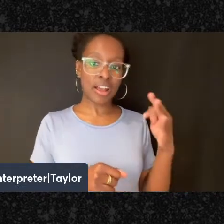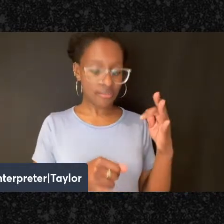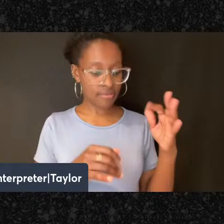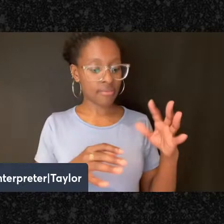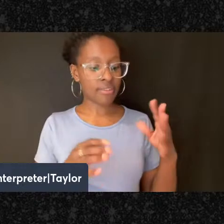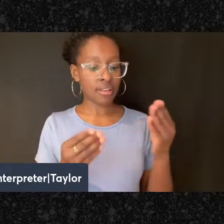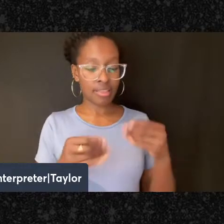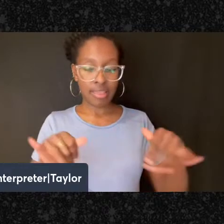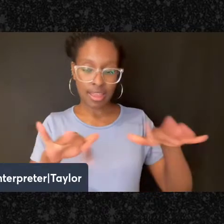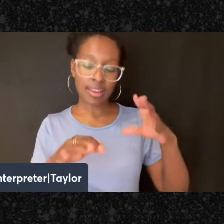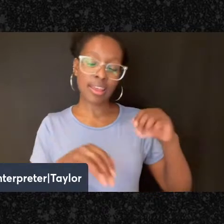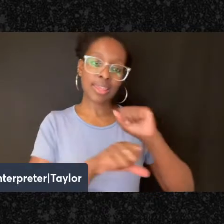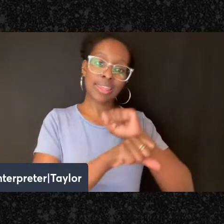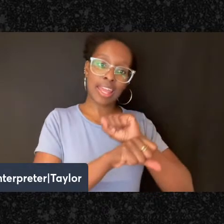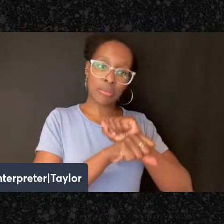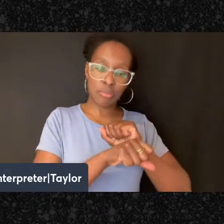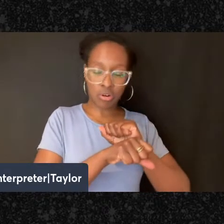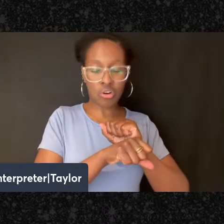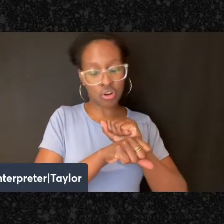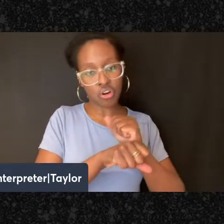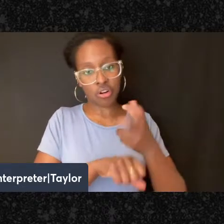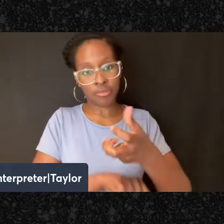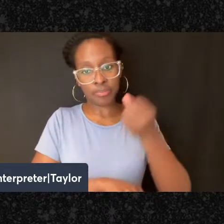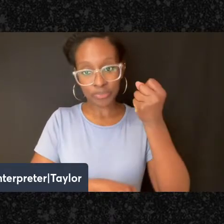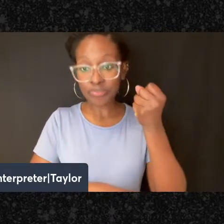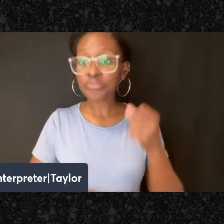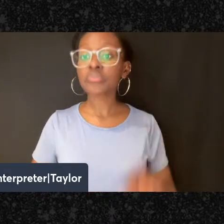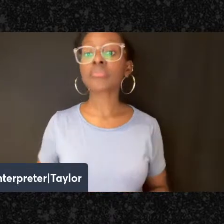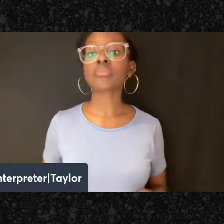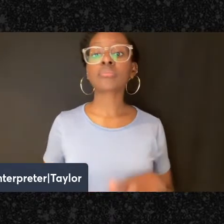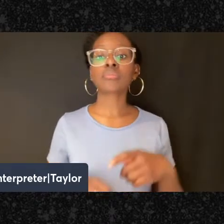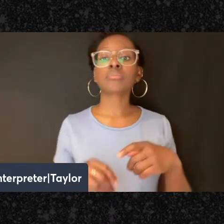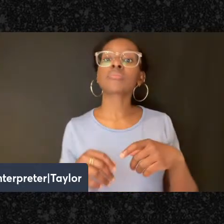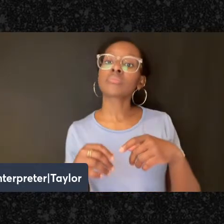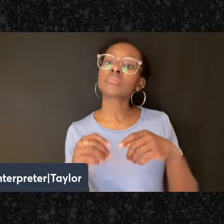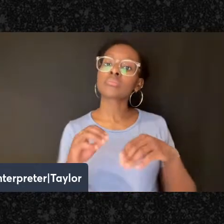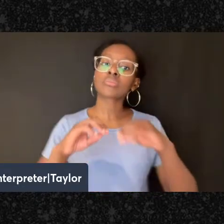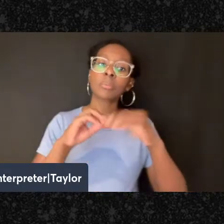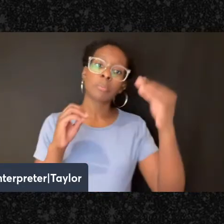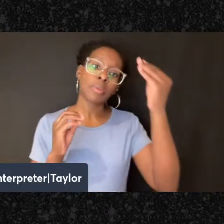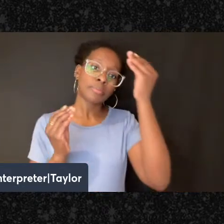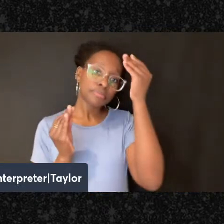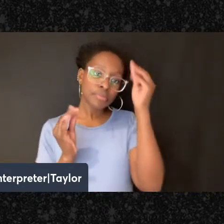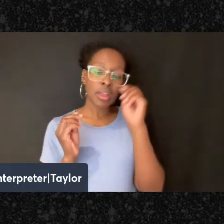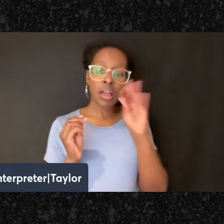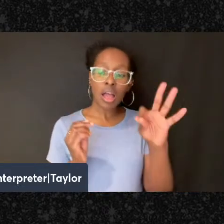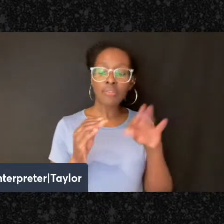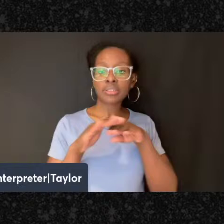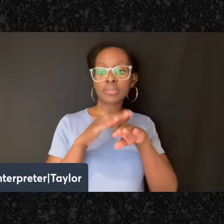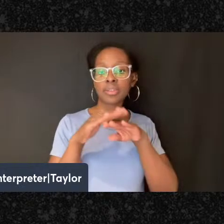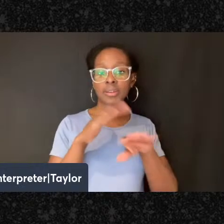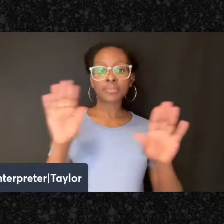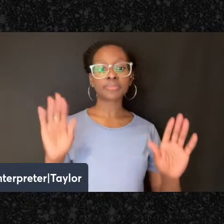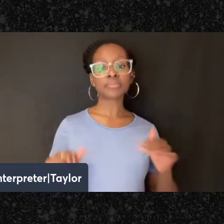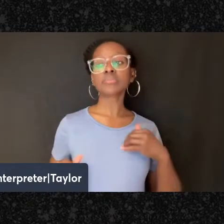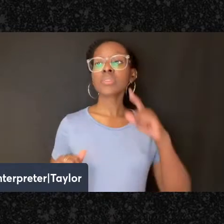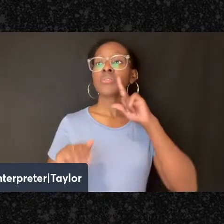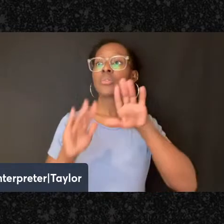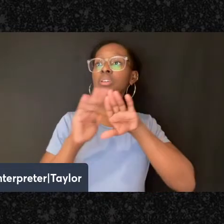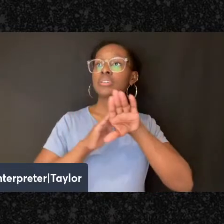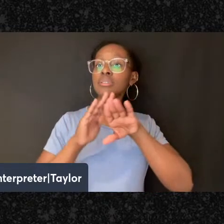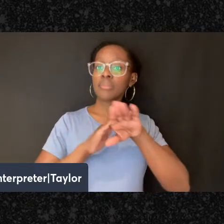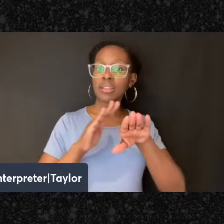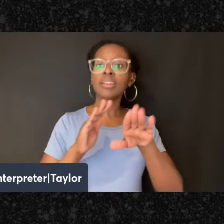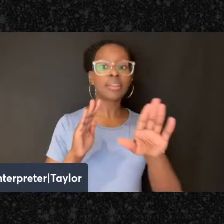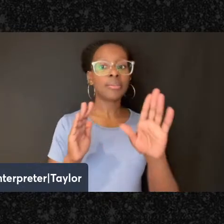extraction. Just a note on accessibility for this evening. In terms of accessibility, you can